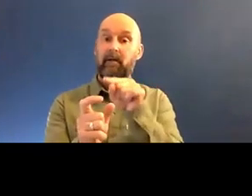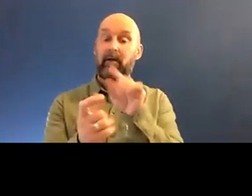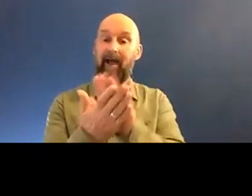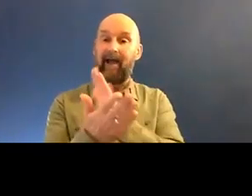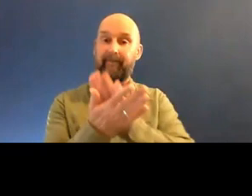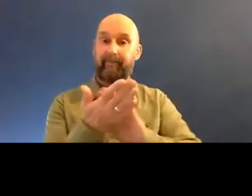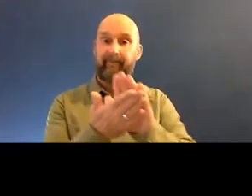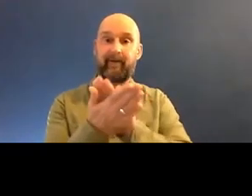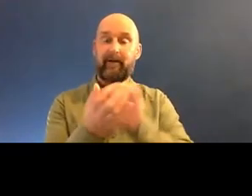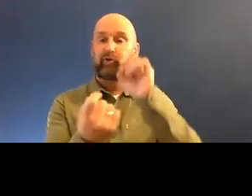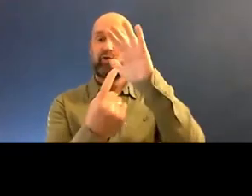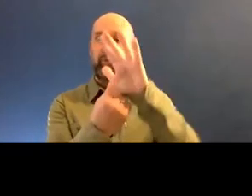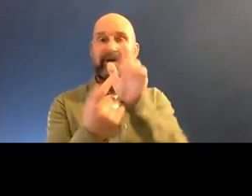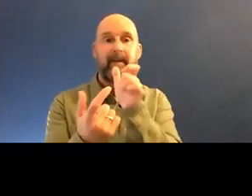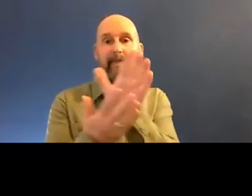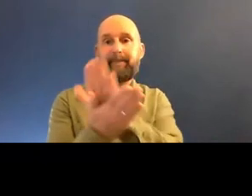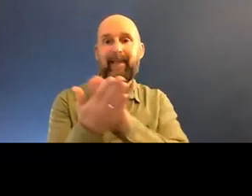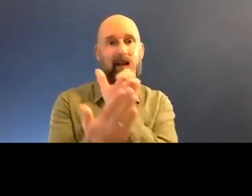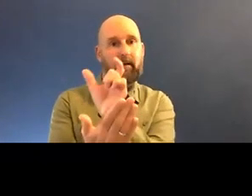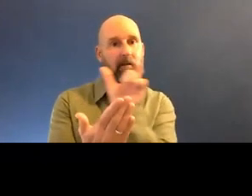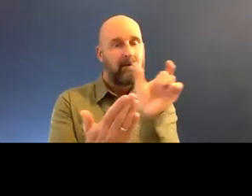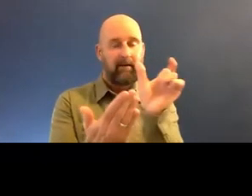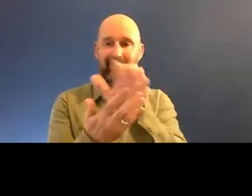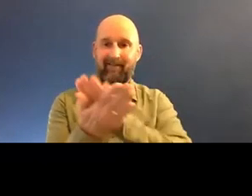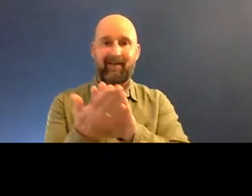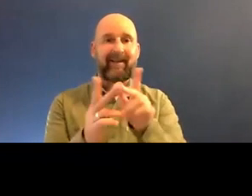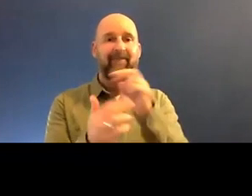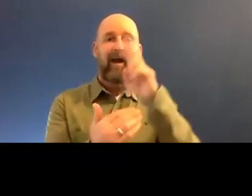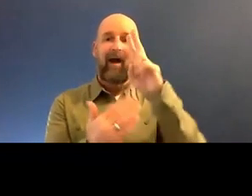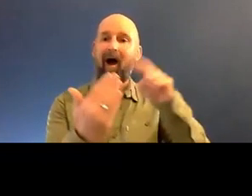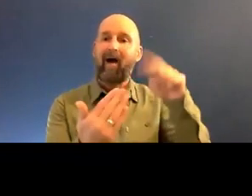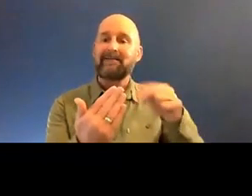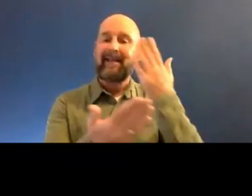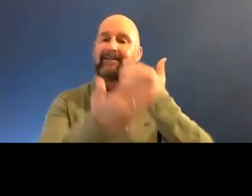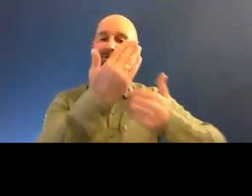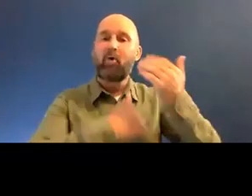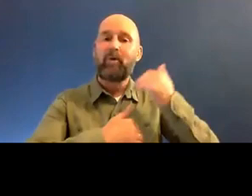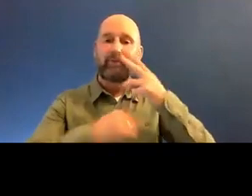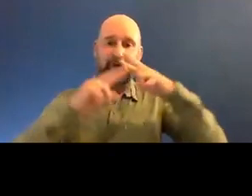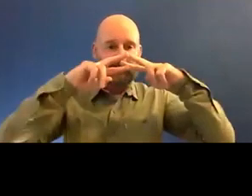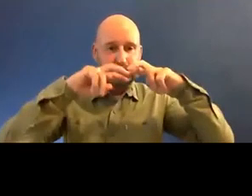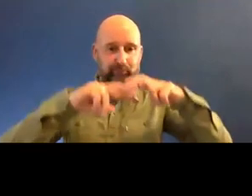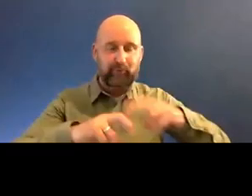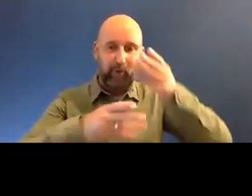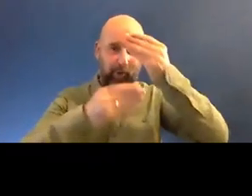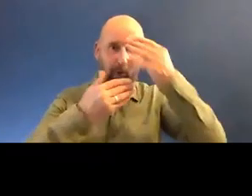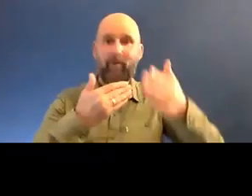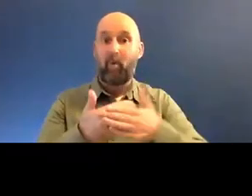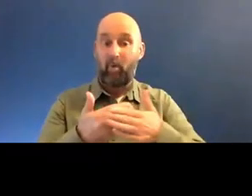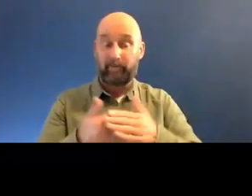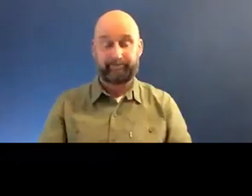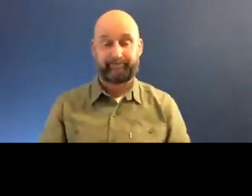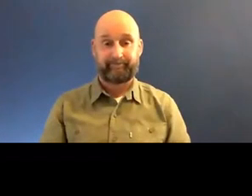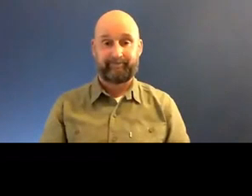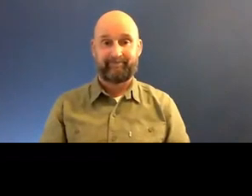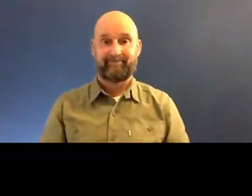supreme meaning, which, you know, if you're an art historian, you can delve into learn more. From then, I